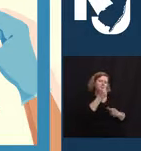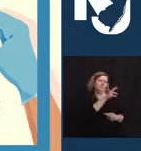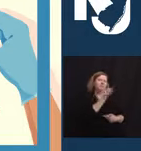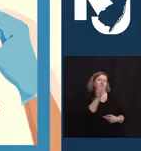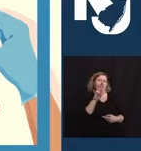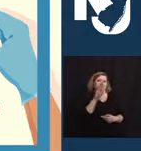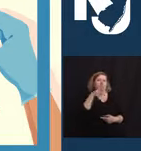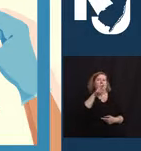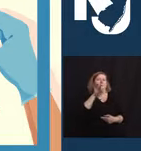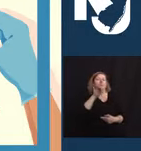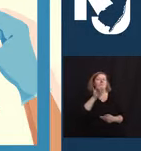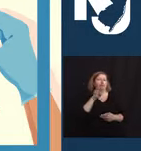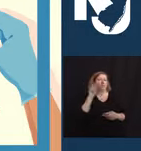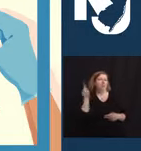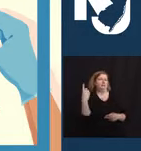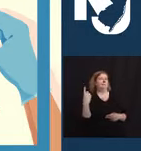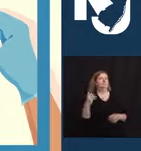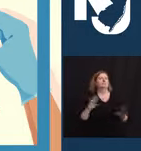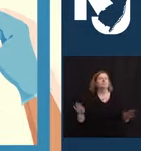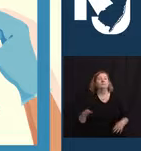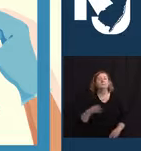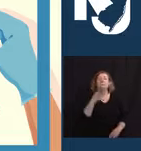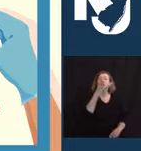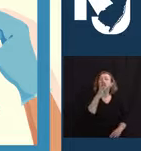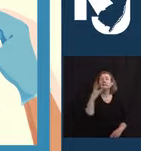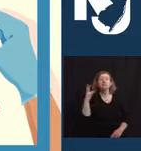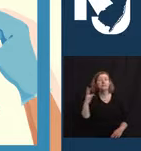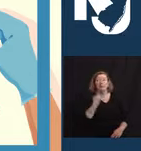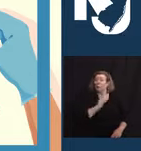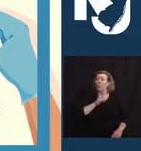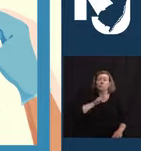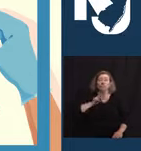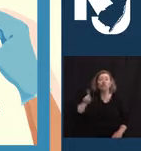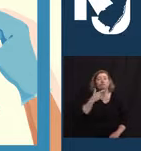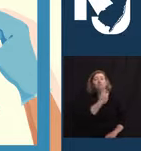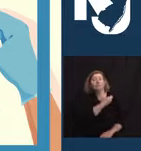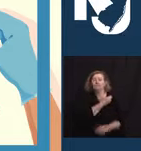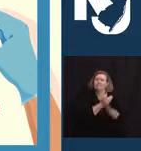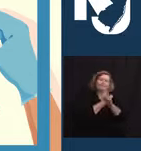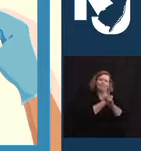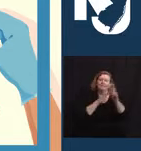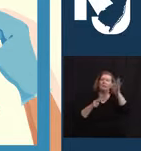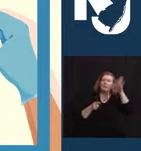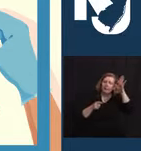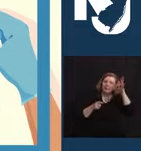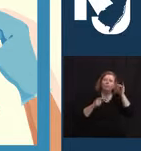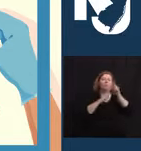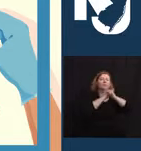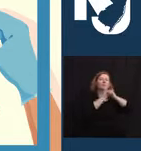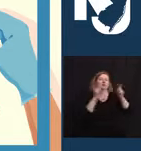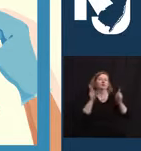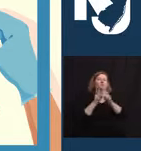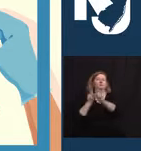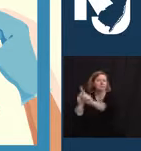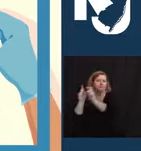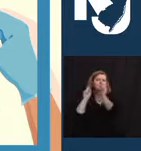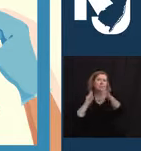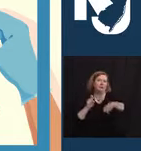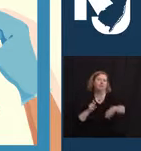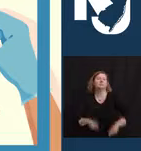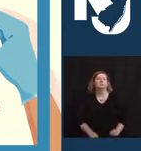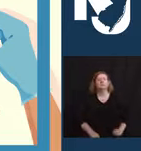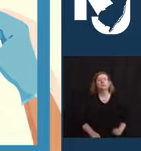be accompanied by a parent or legal guardian to be vaccinated. Across the state, there are hundreds of locations where you can be